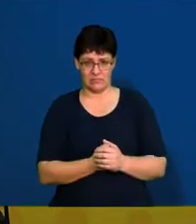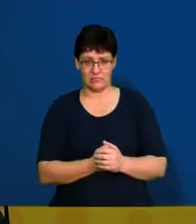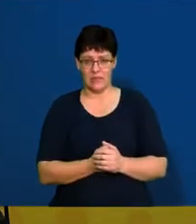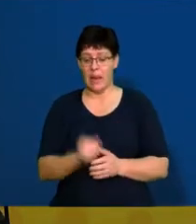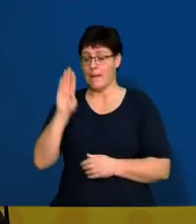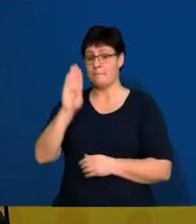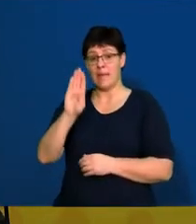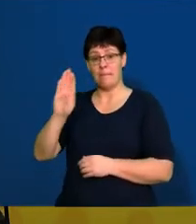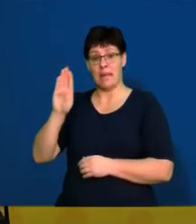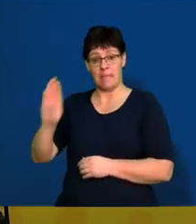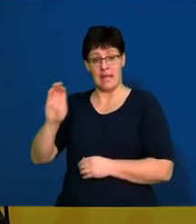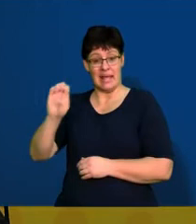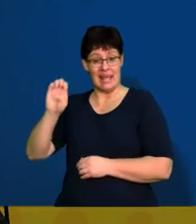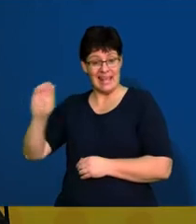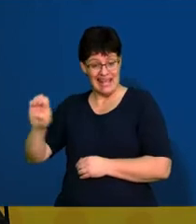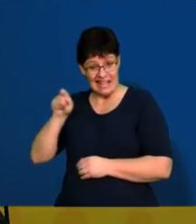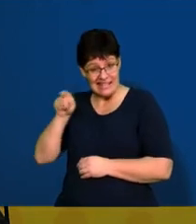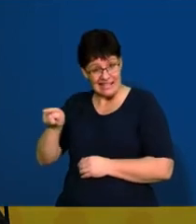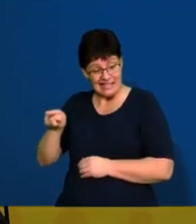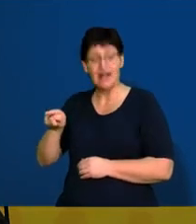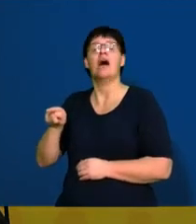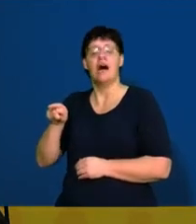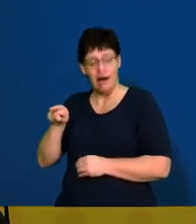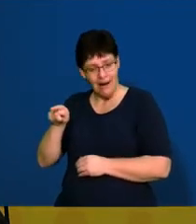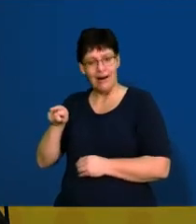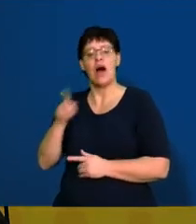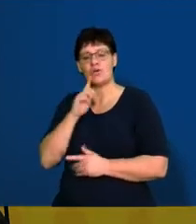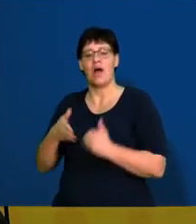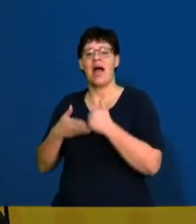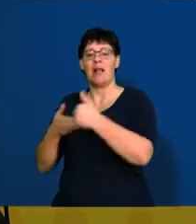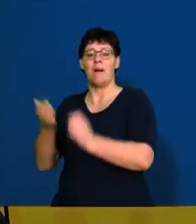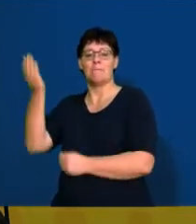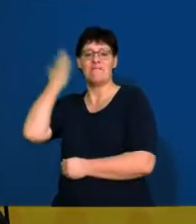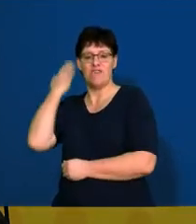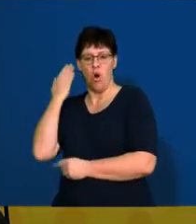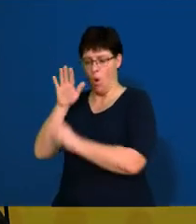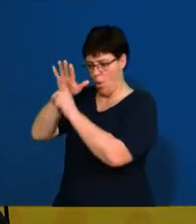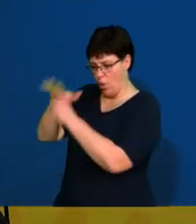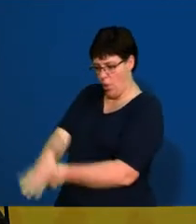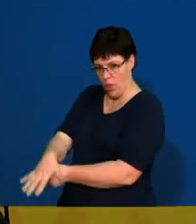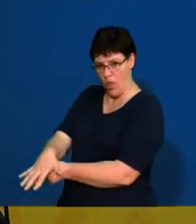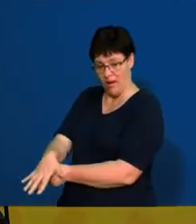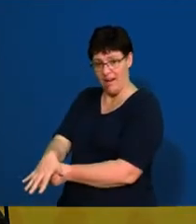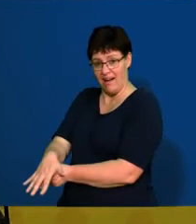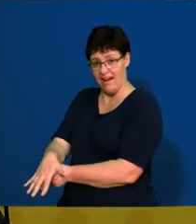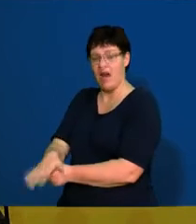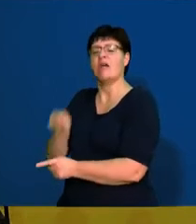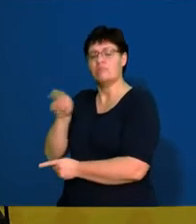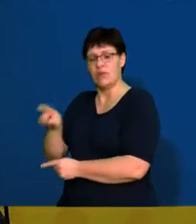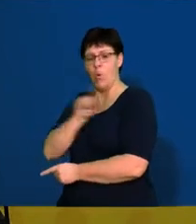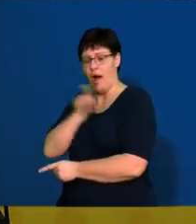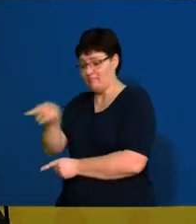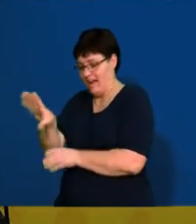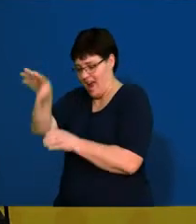Broad-Based Black Economic Empowerment Act is all about helping previously disadvantaged individuals be able to take